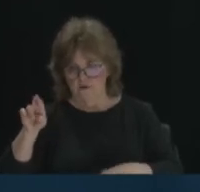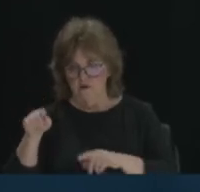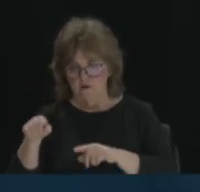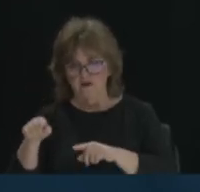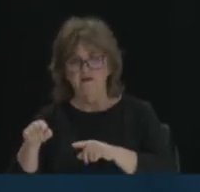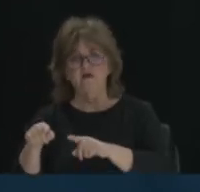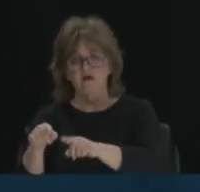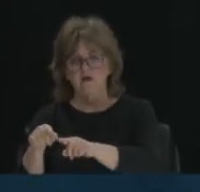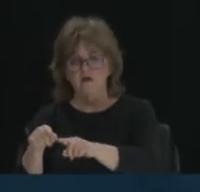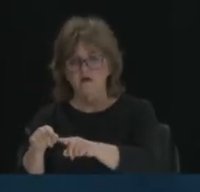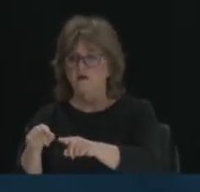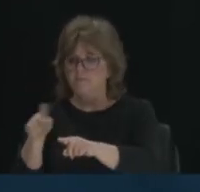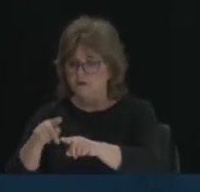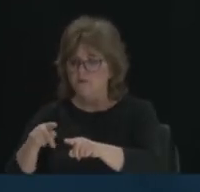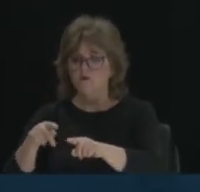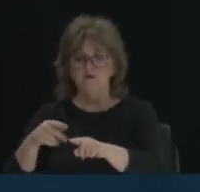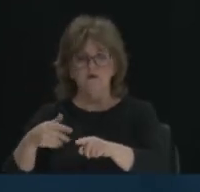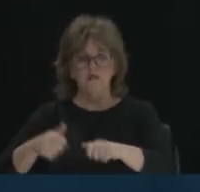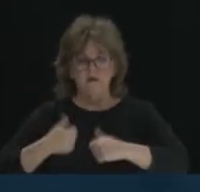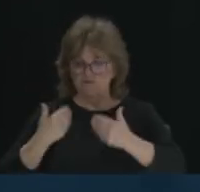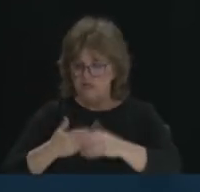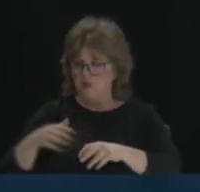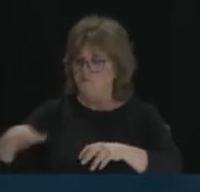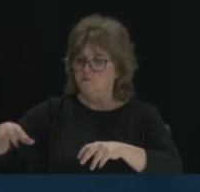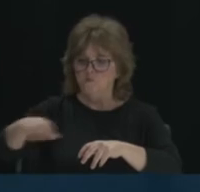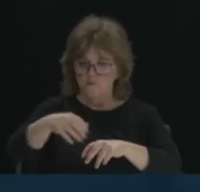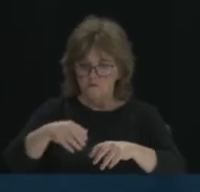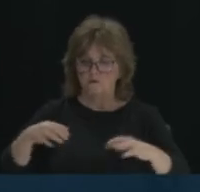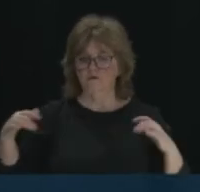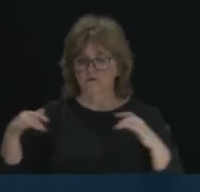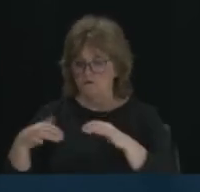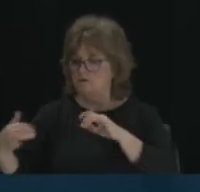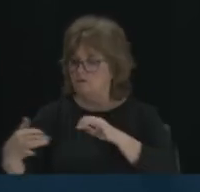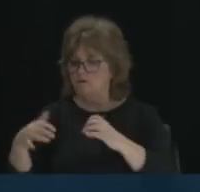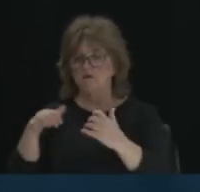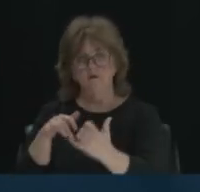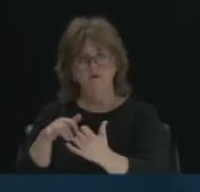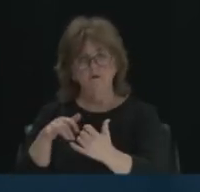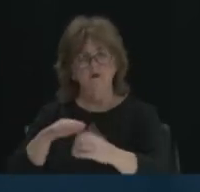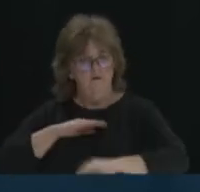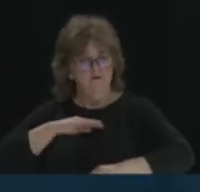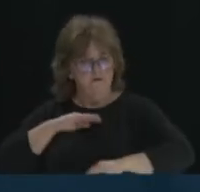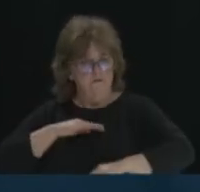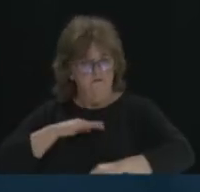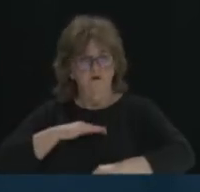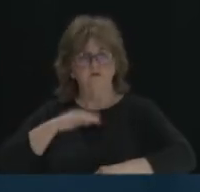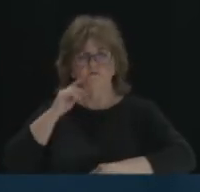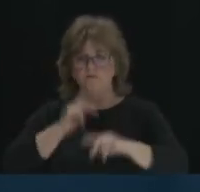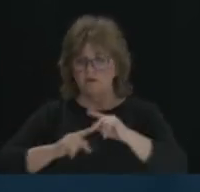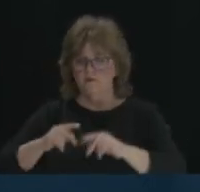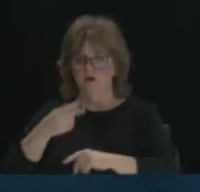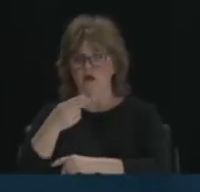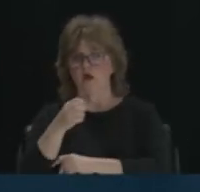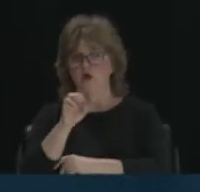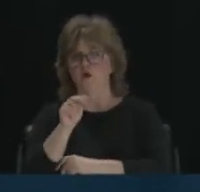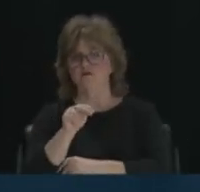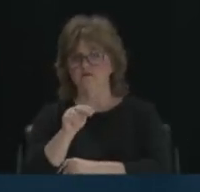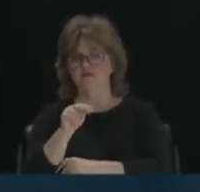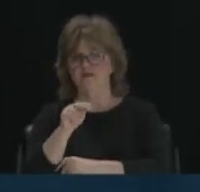meeting the needs of the citizenry of Harrison Township, Trotwood,